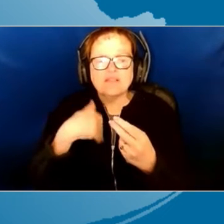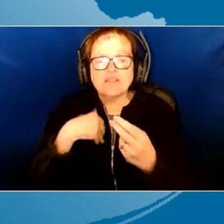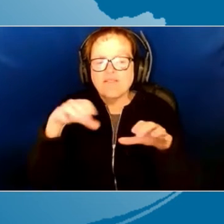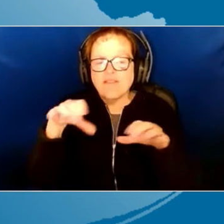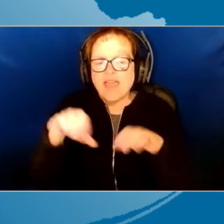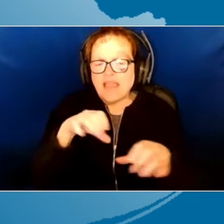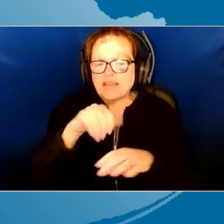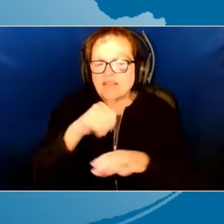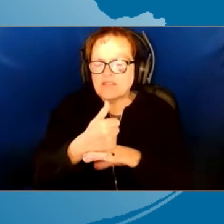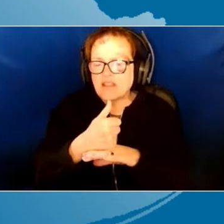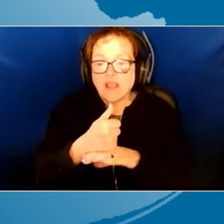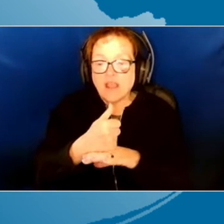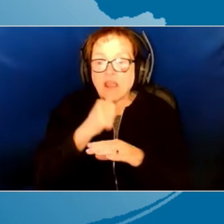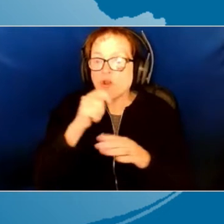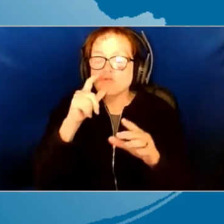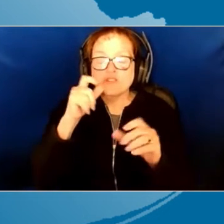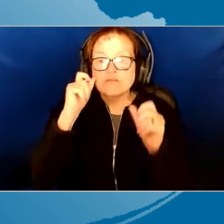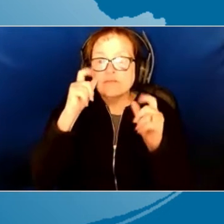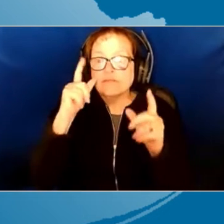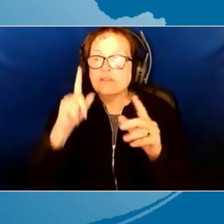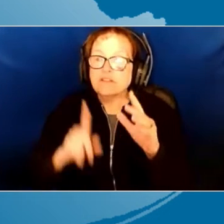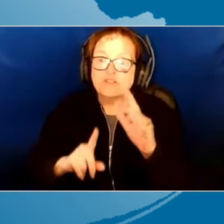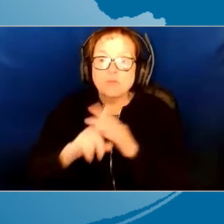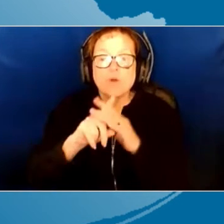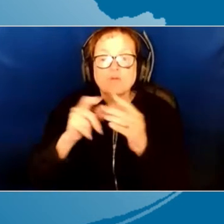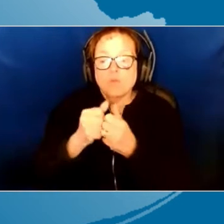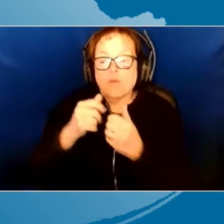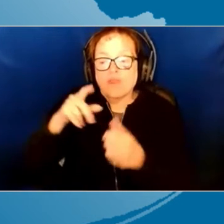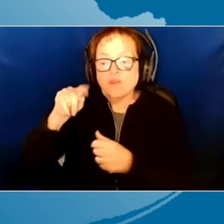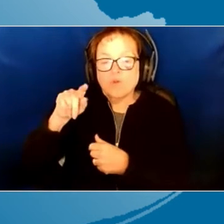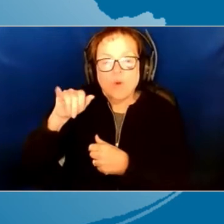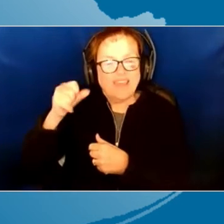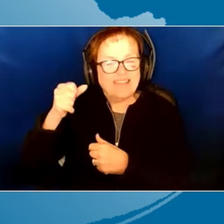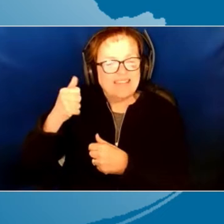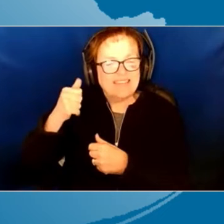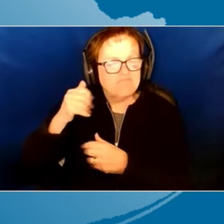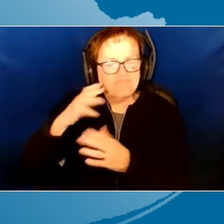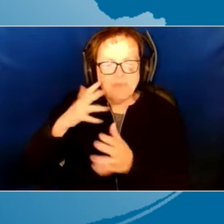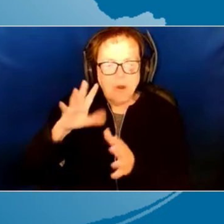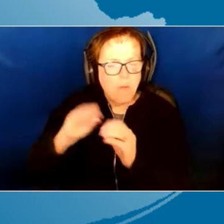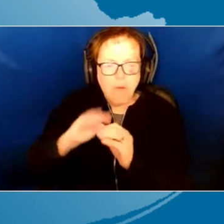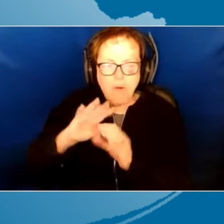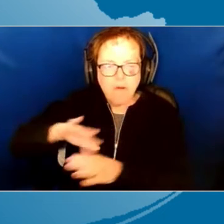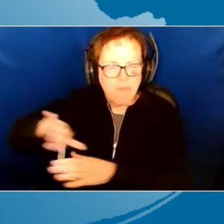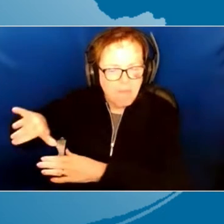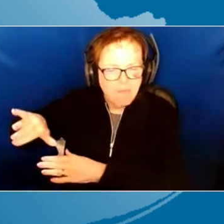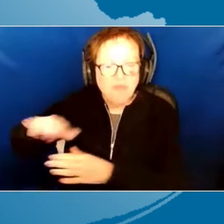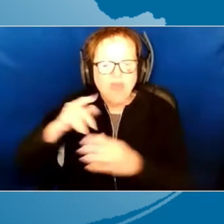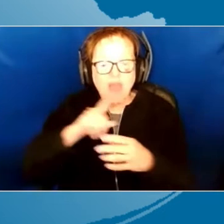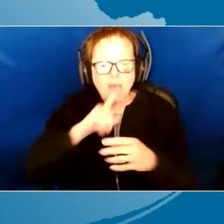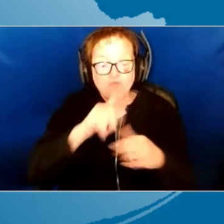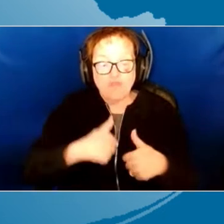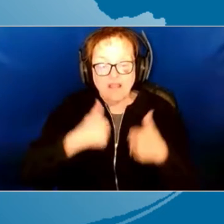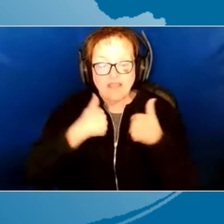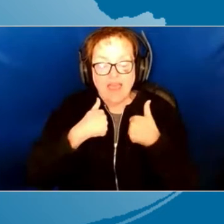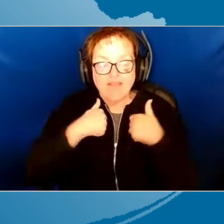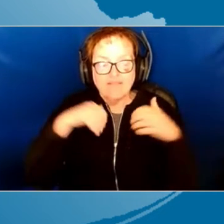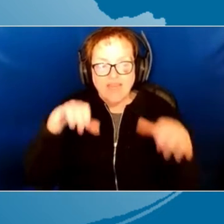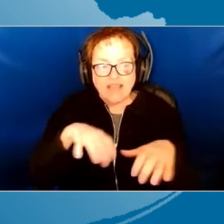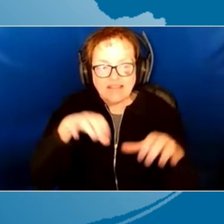never just show up bringing my bag of toys anymore. I'm in real life activities. I don't need a toy bag.